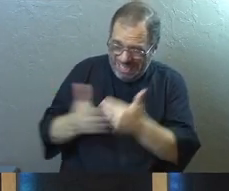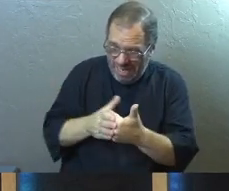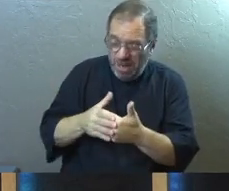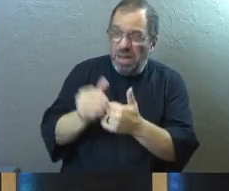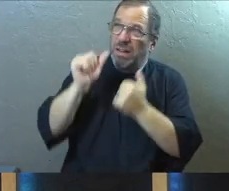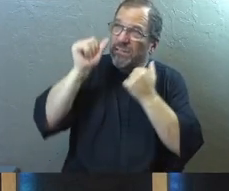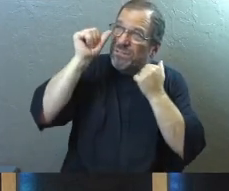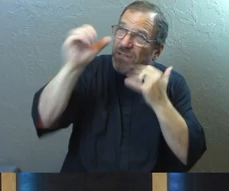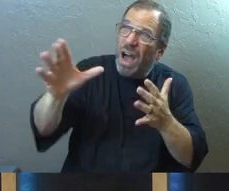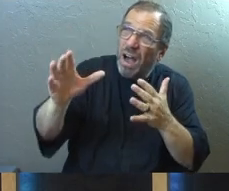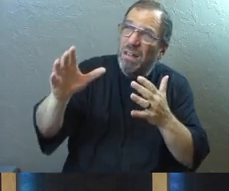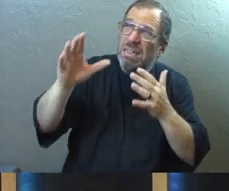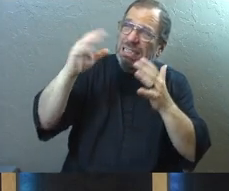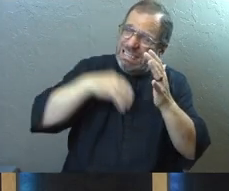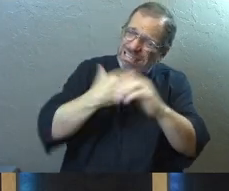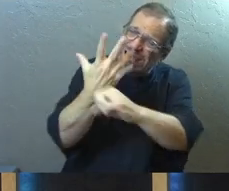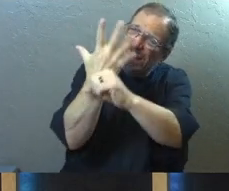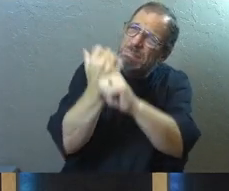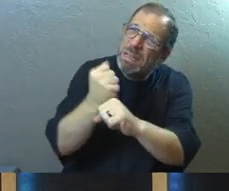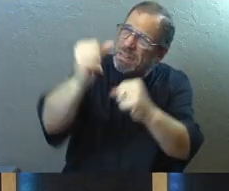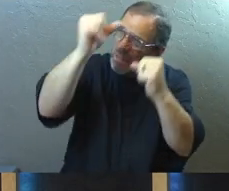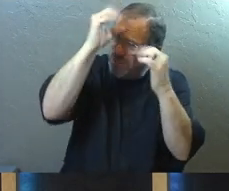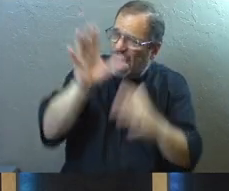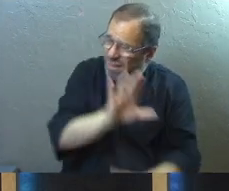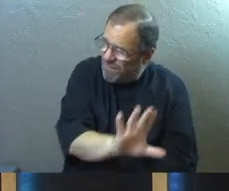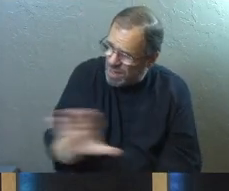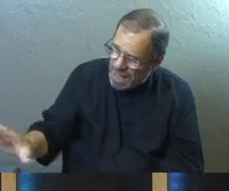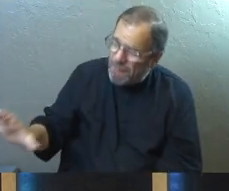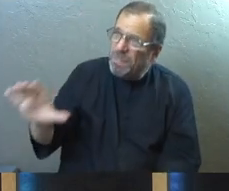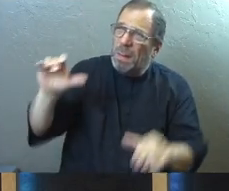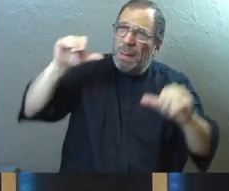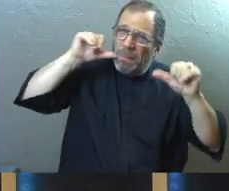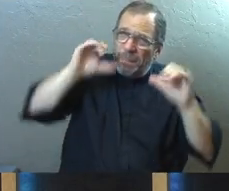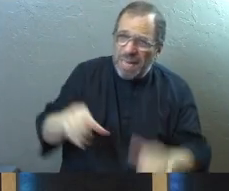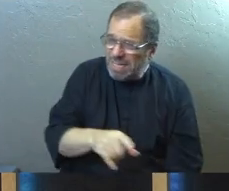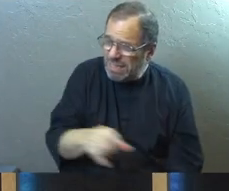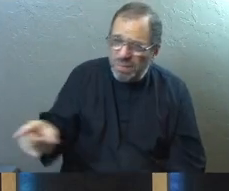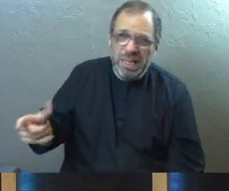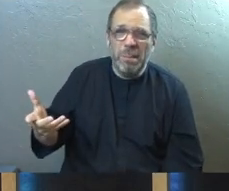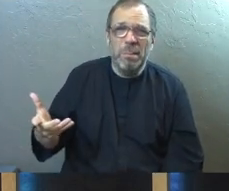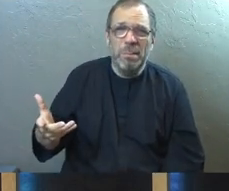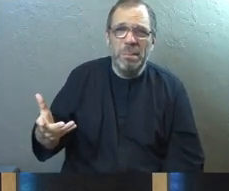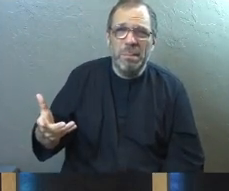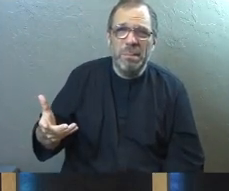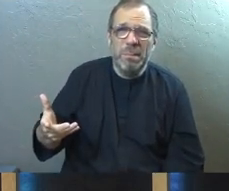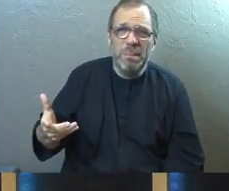before God the Father, and I plead for them, blessings for them.